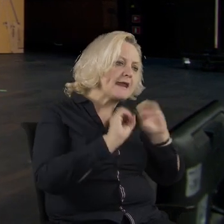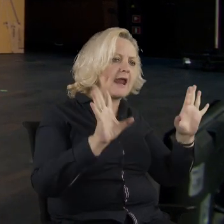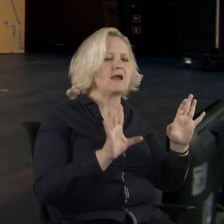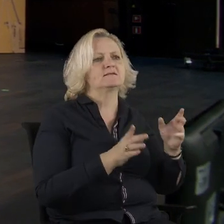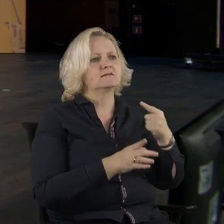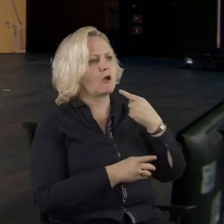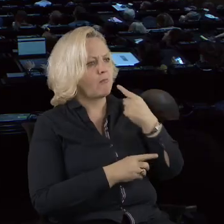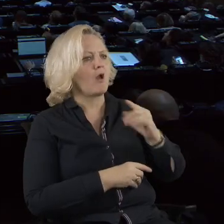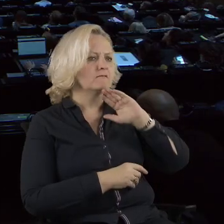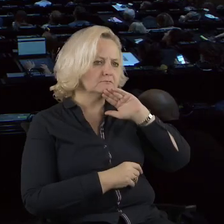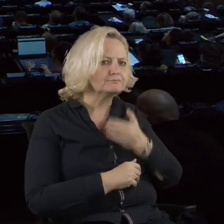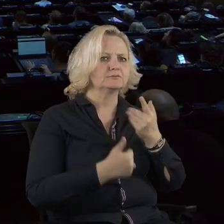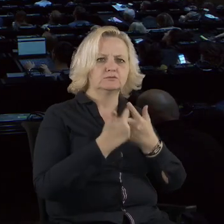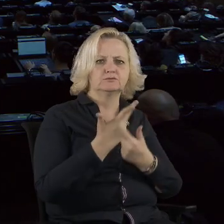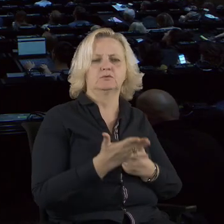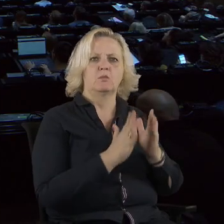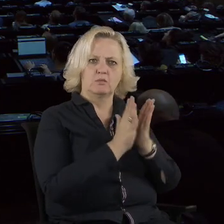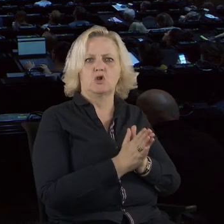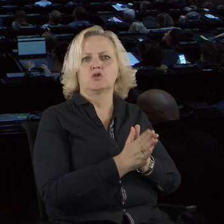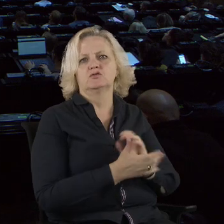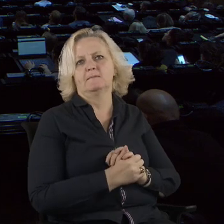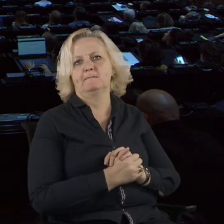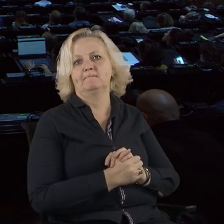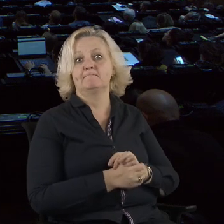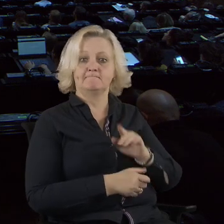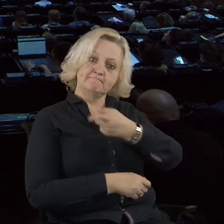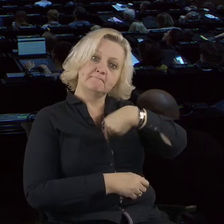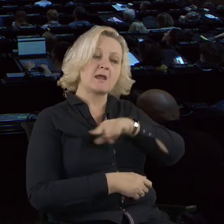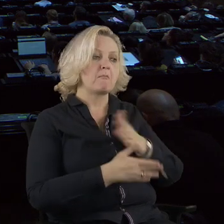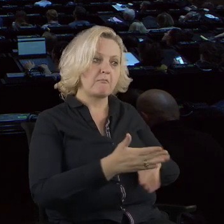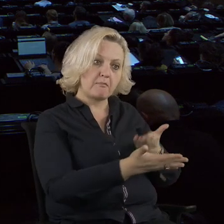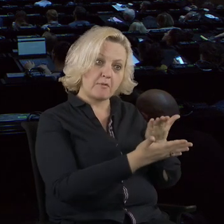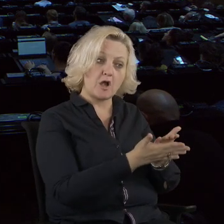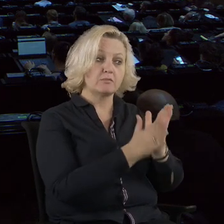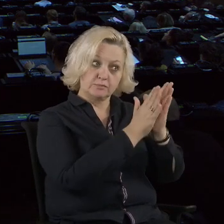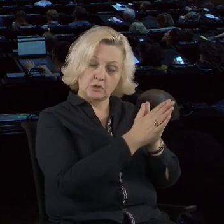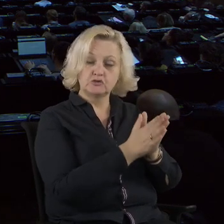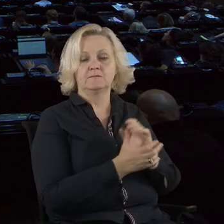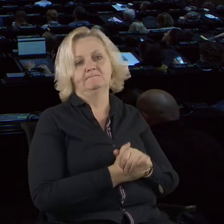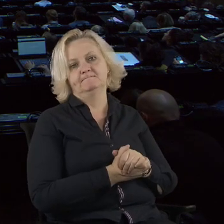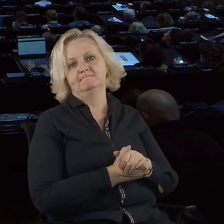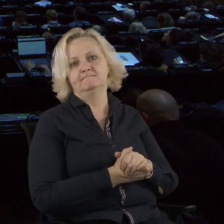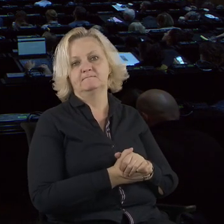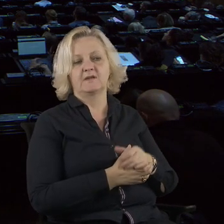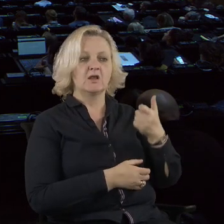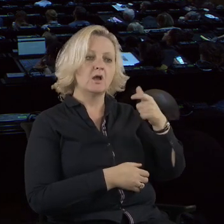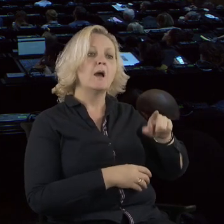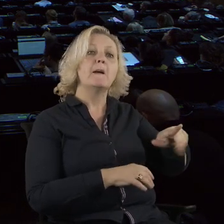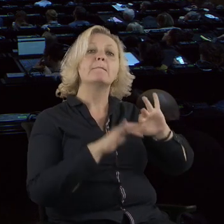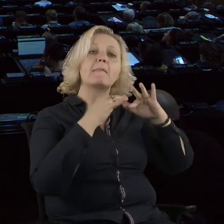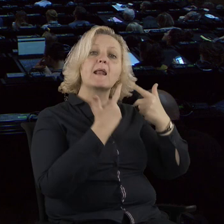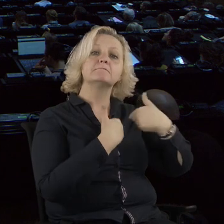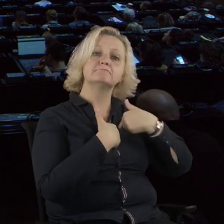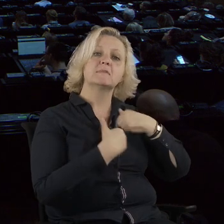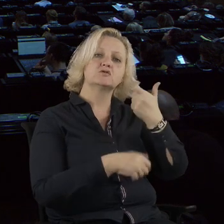approached our parliamentarians, all 141 of them, and proposed that they would start